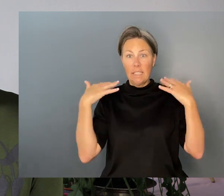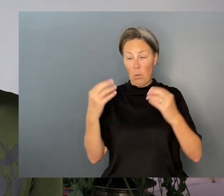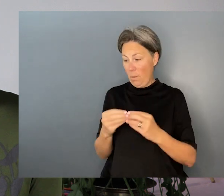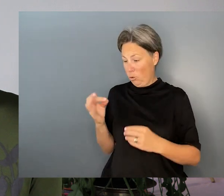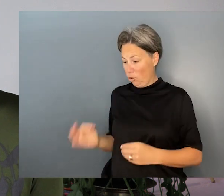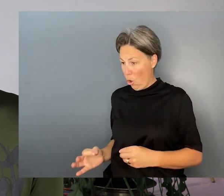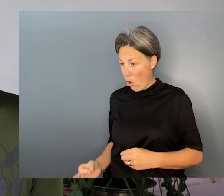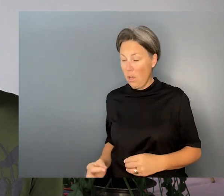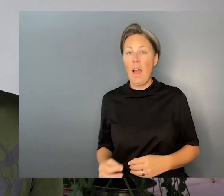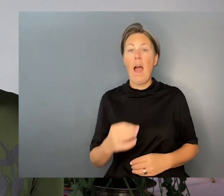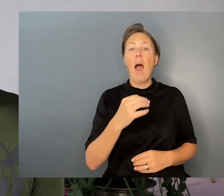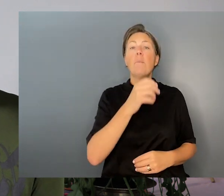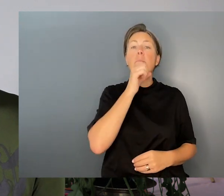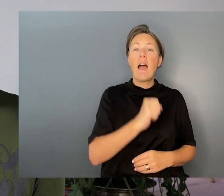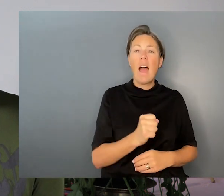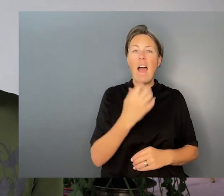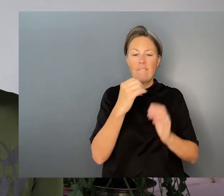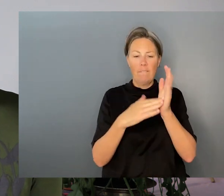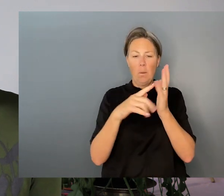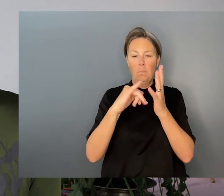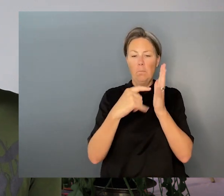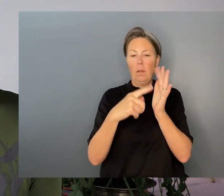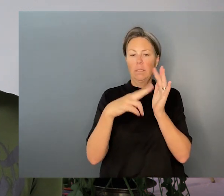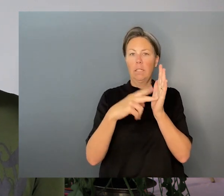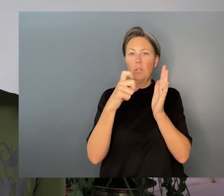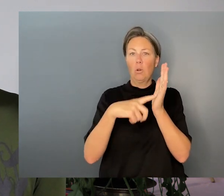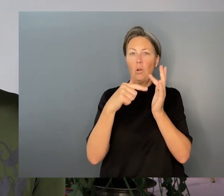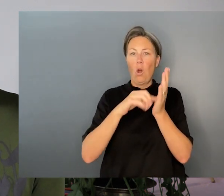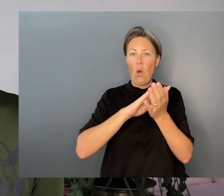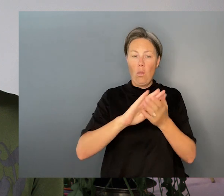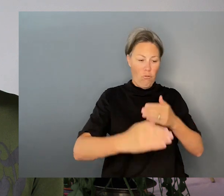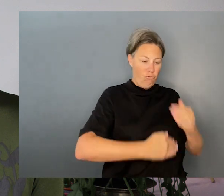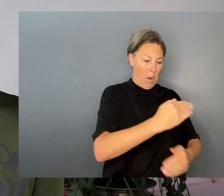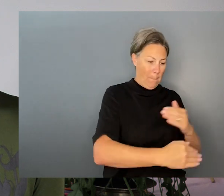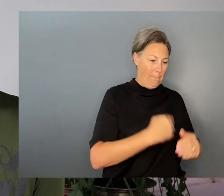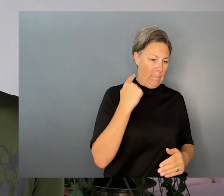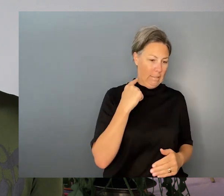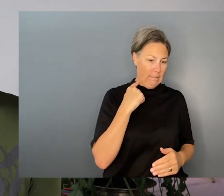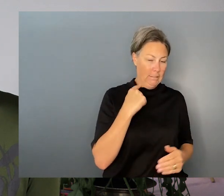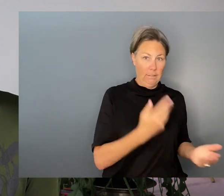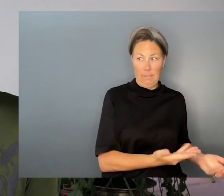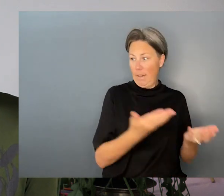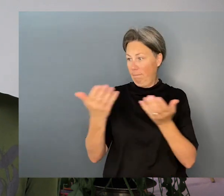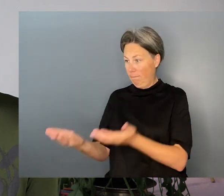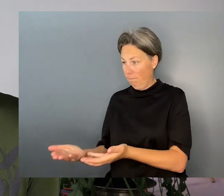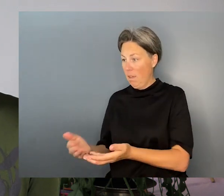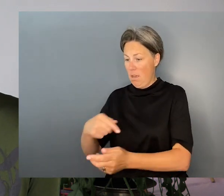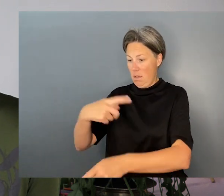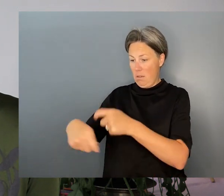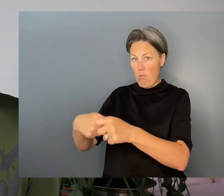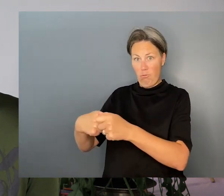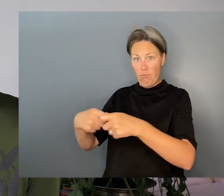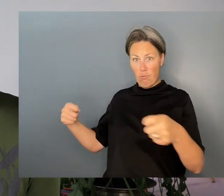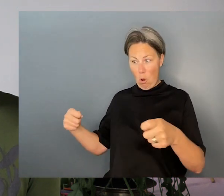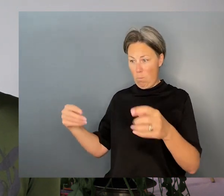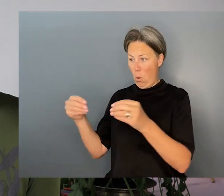piece of meat in muslin cloth and then passes it to the other who ties it to the end of a rope then ties the rope around their hips and begins over the